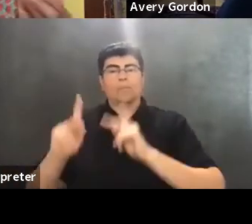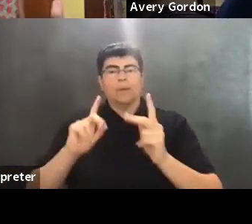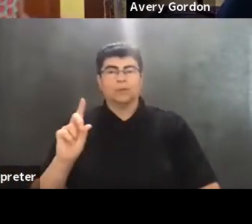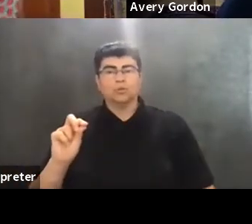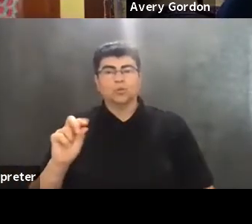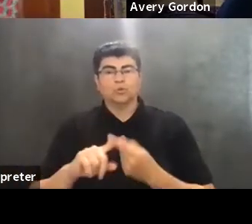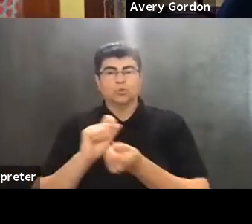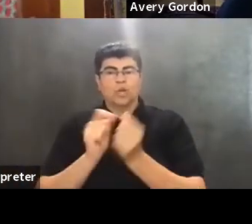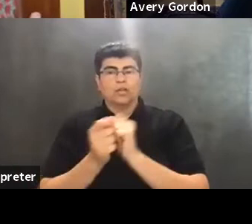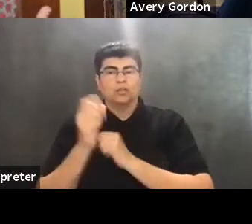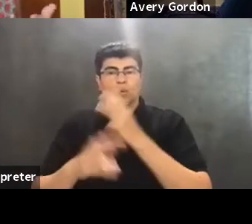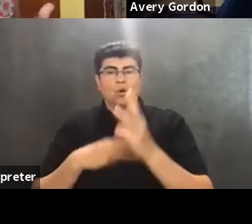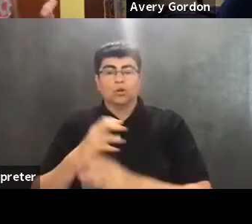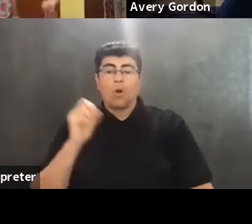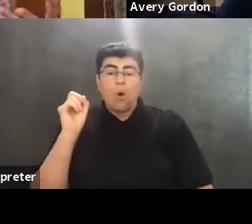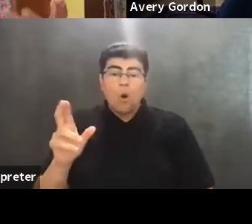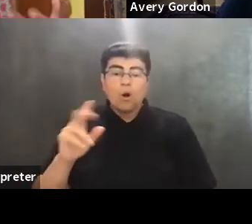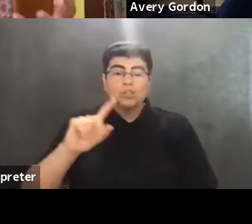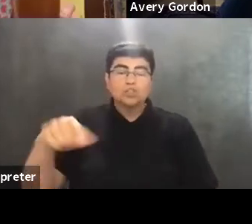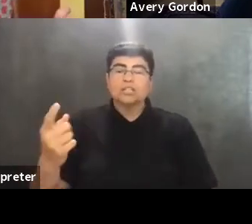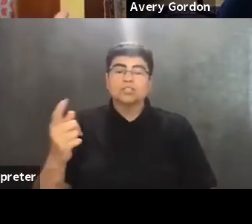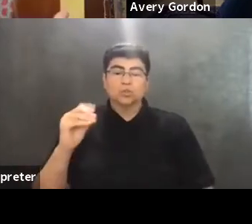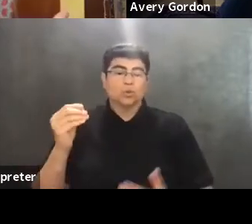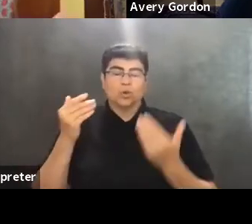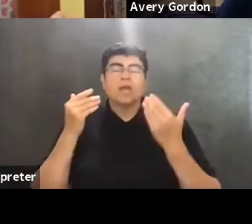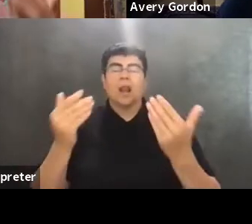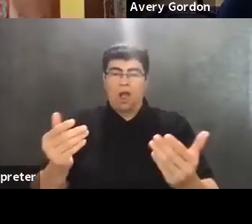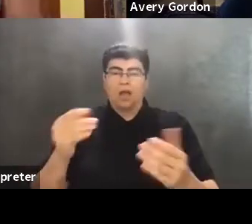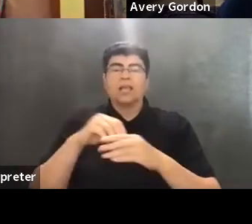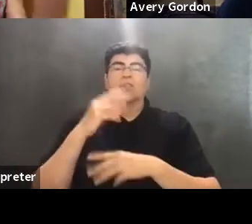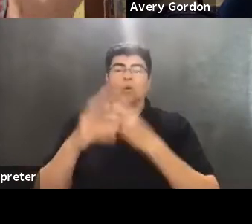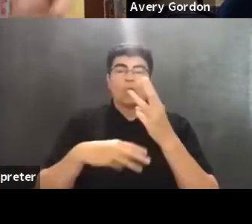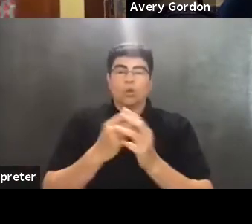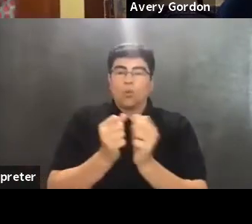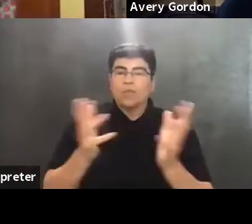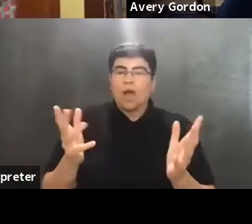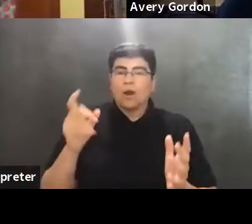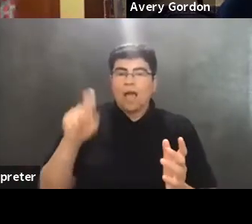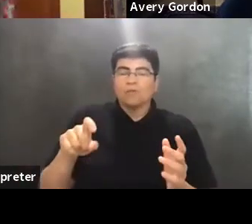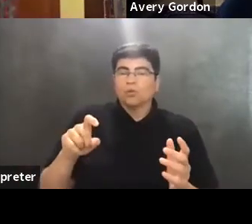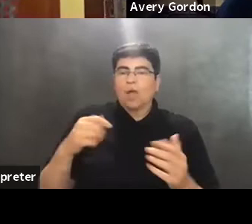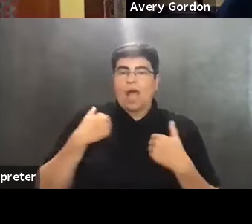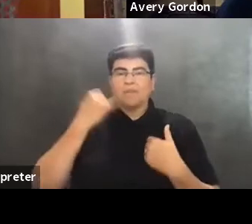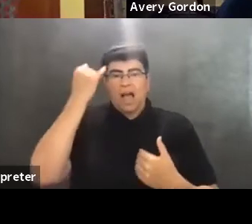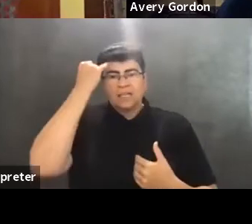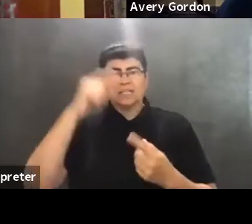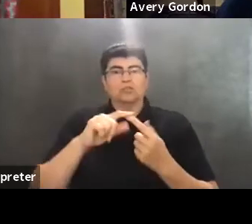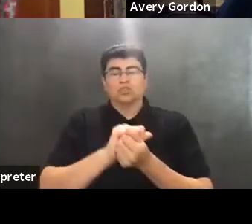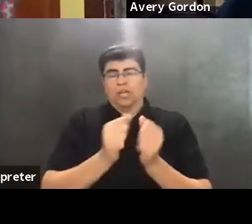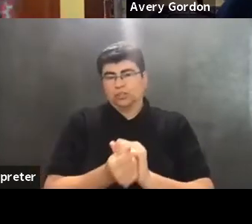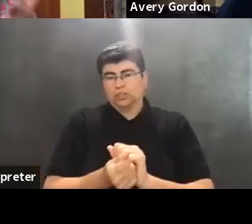to change the world, or even just to get along in the world without necessarily having an idea to change it.